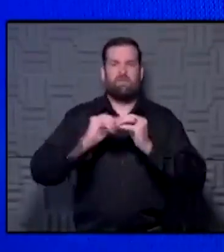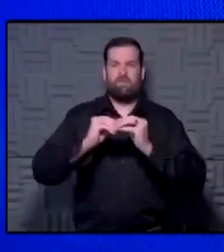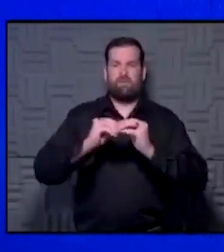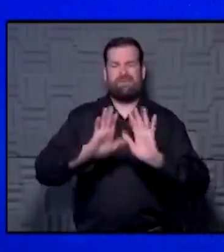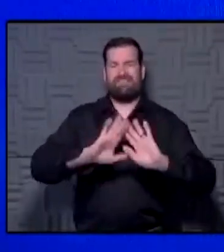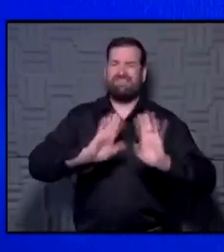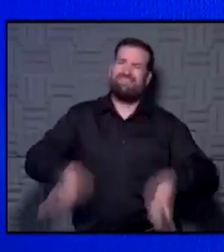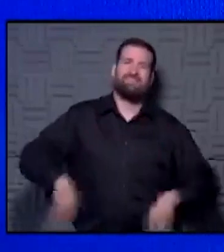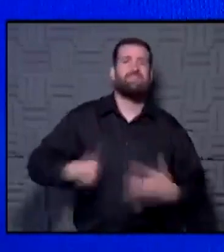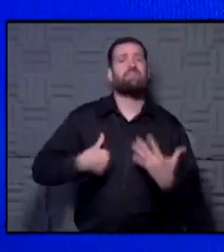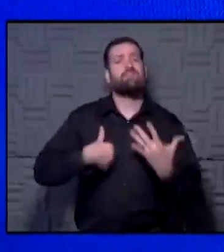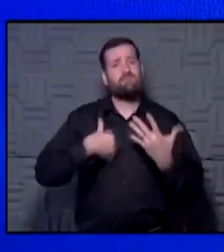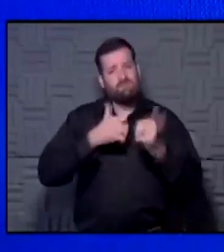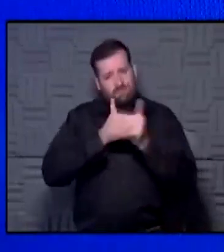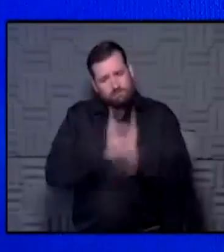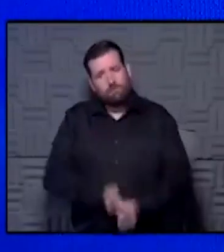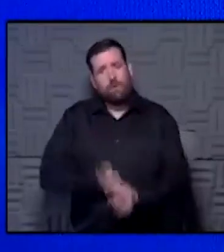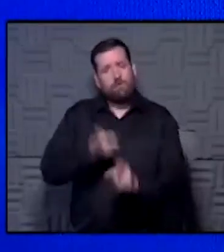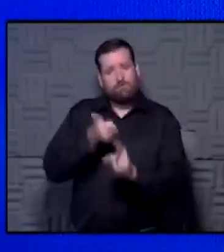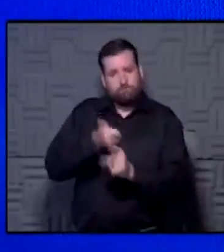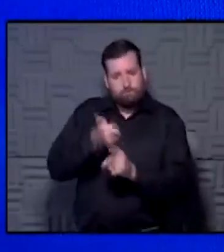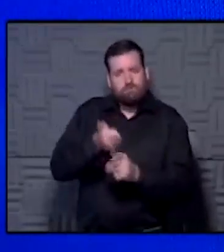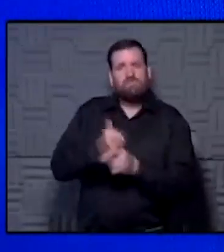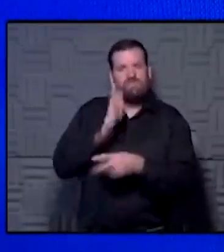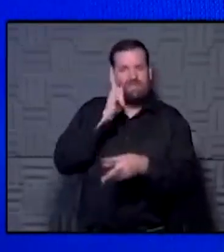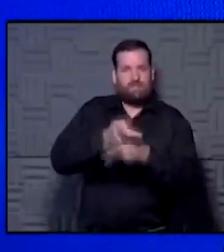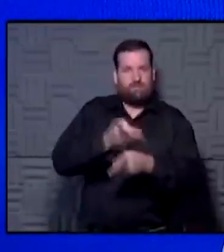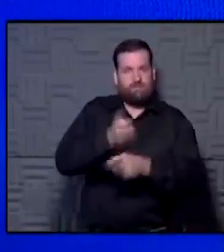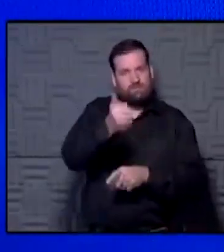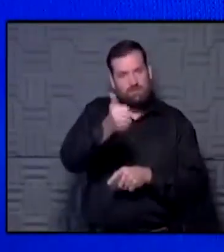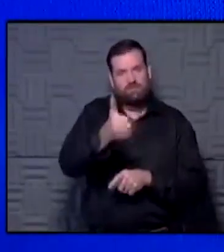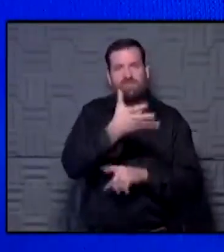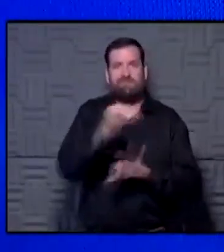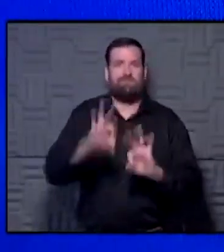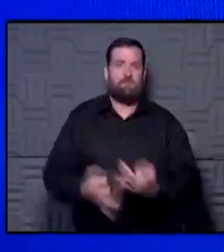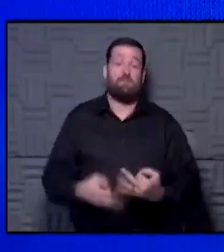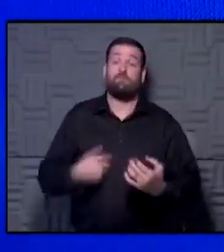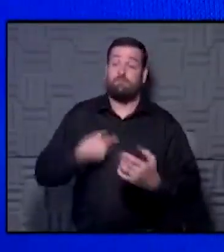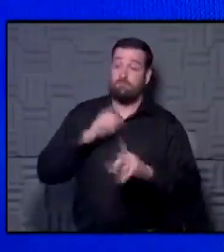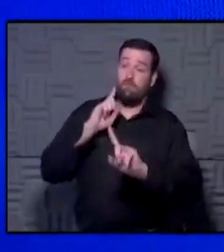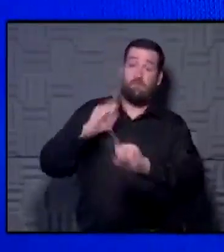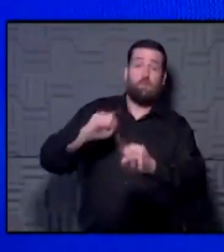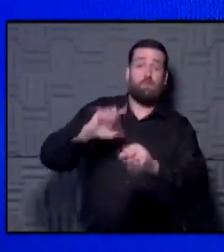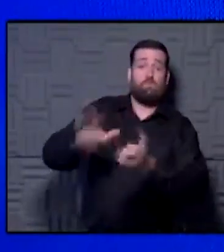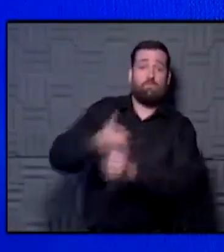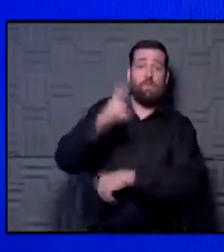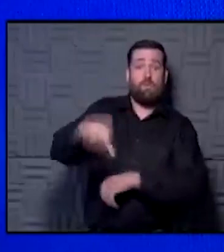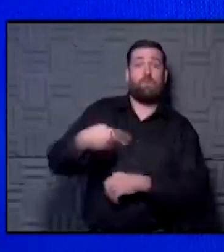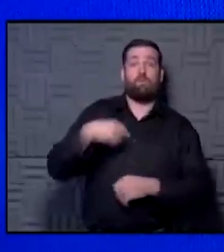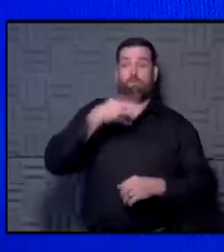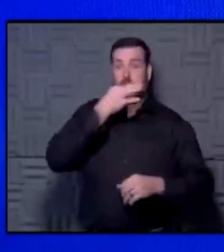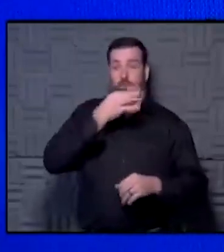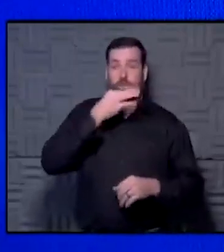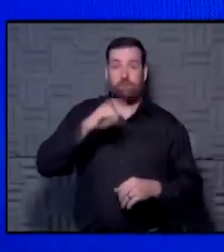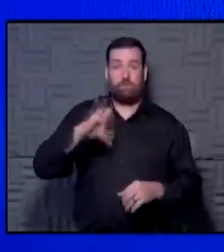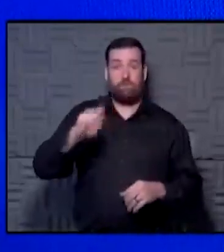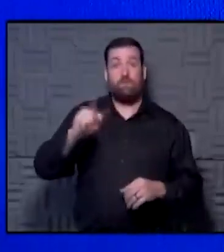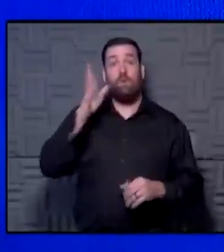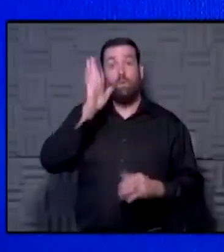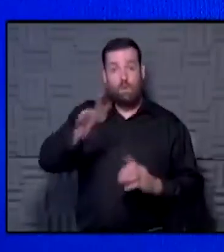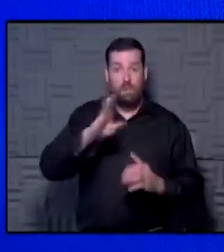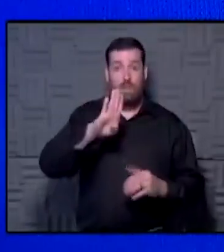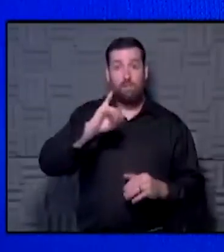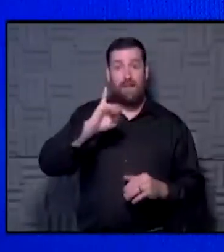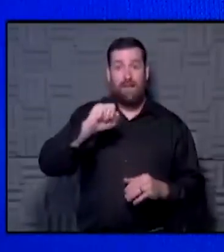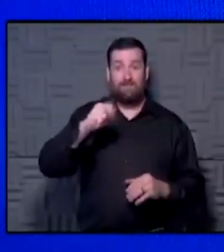Do the thing that's going to take care of yourself and your loved one. That's what I'm going to do. I go back from my follow-up screening in October. I'm going to get my biopsies again.